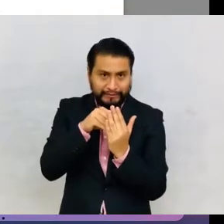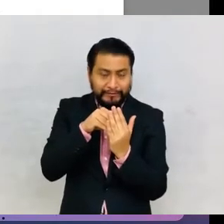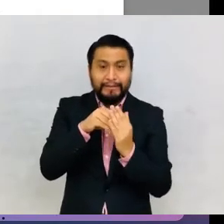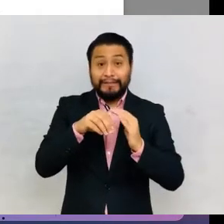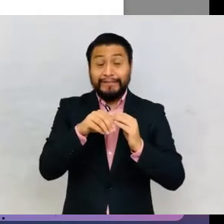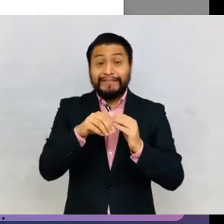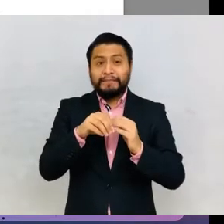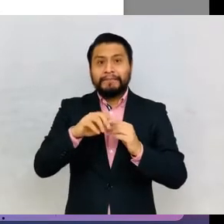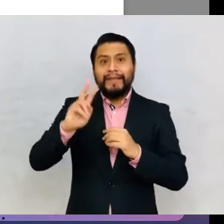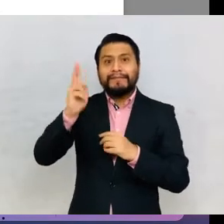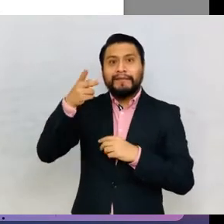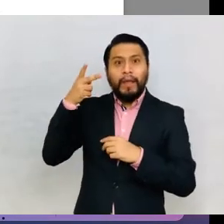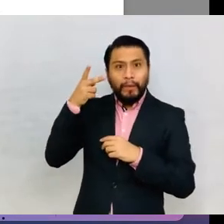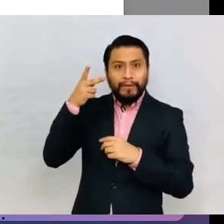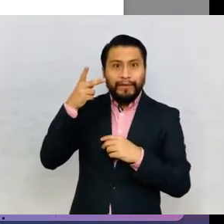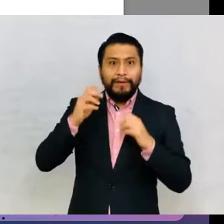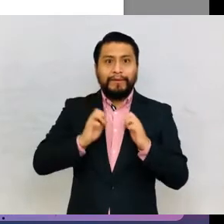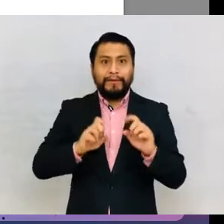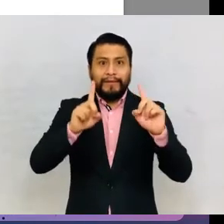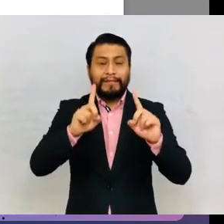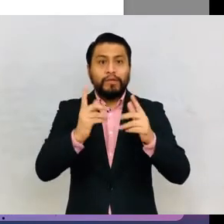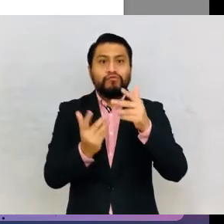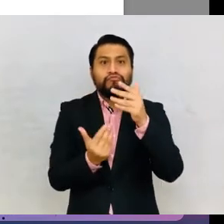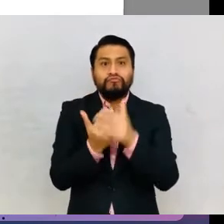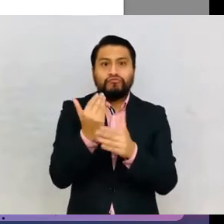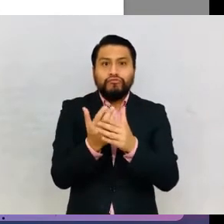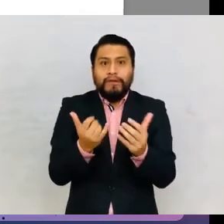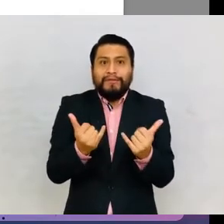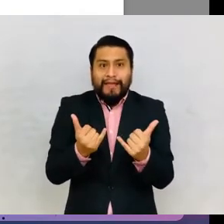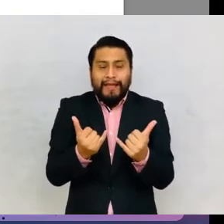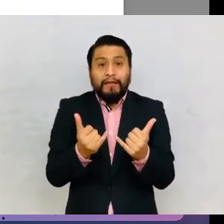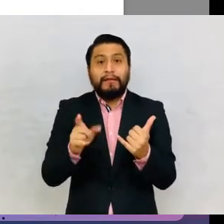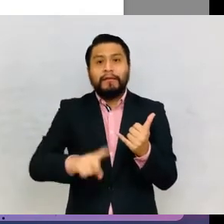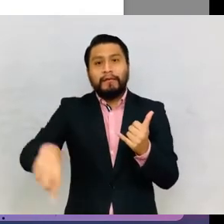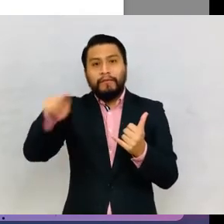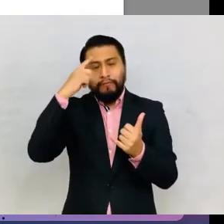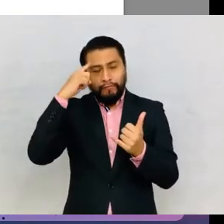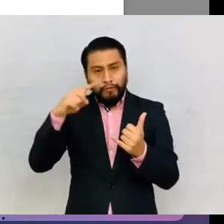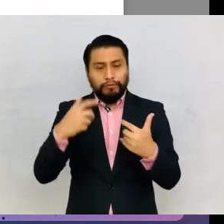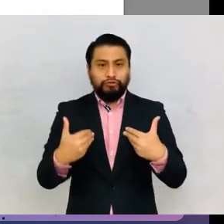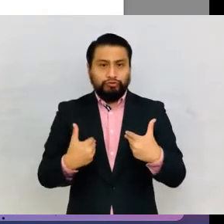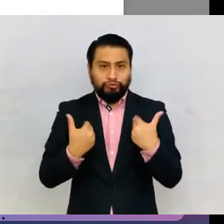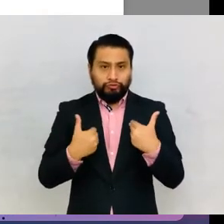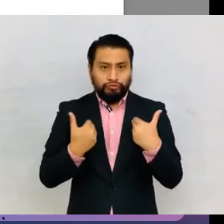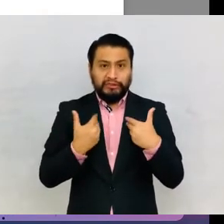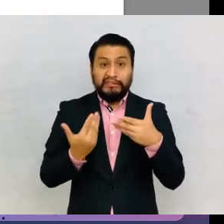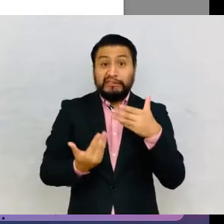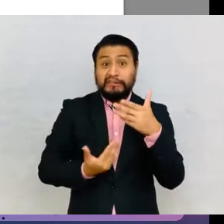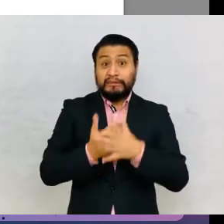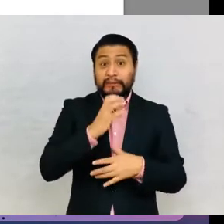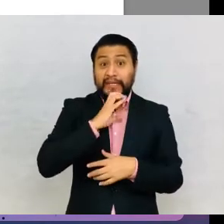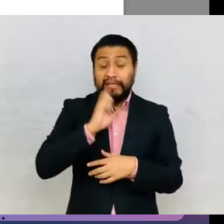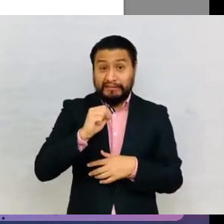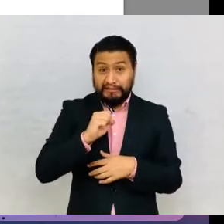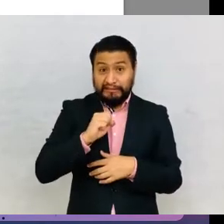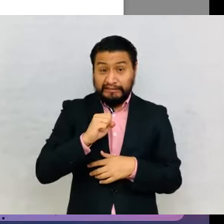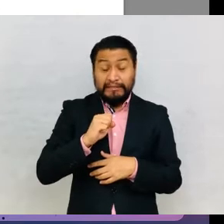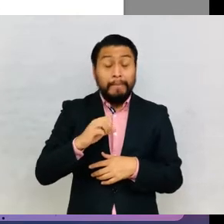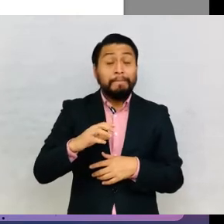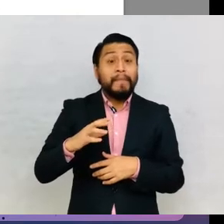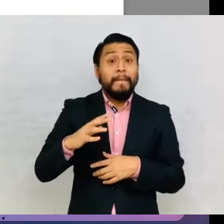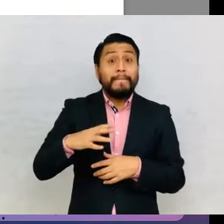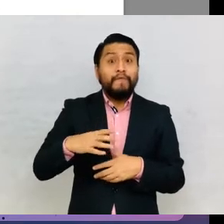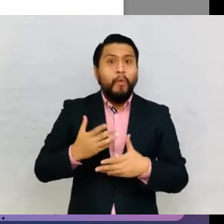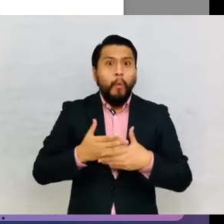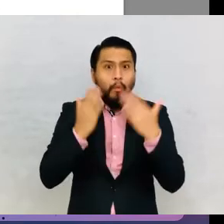Secondary education was new at this time and was designed especially for adolescents, a new age category on which